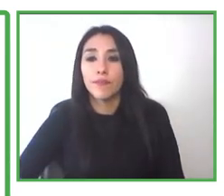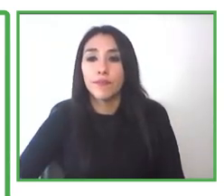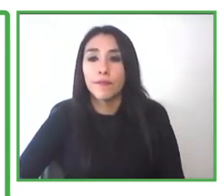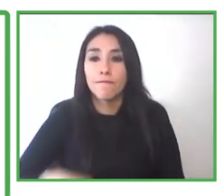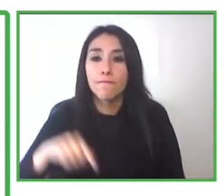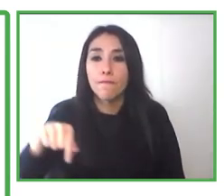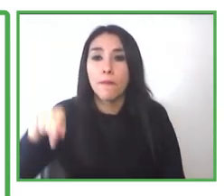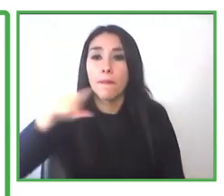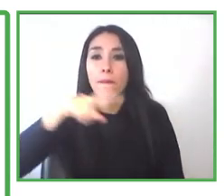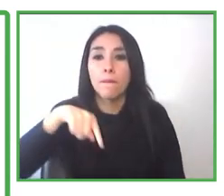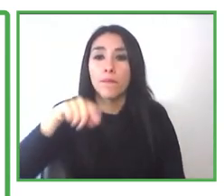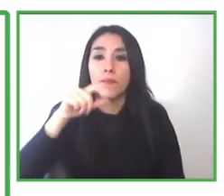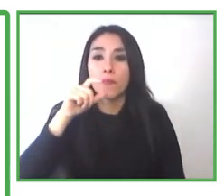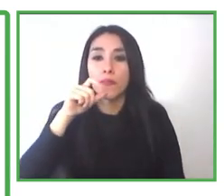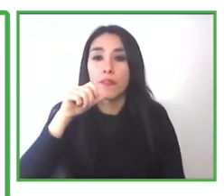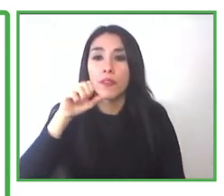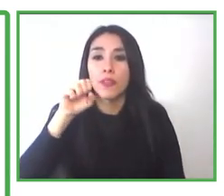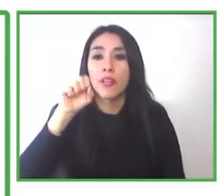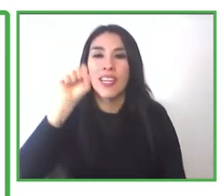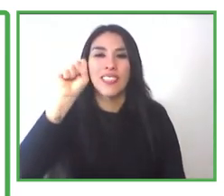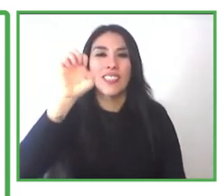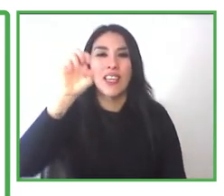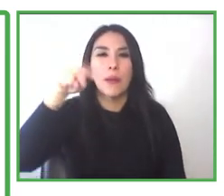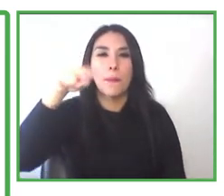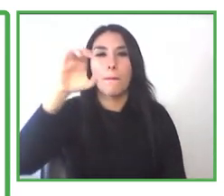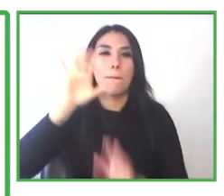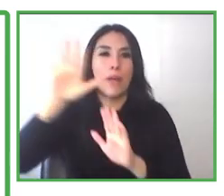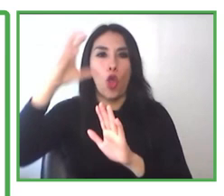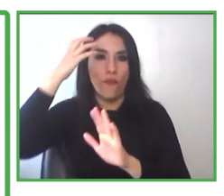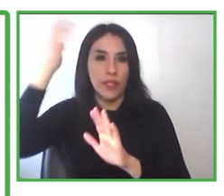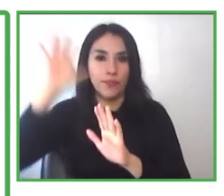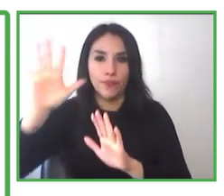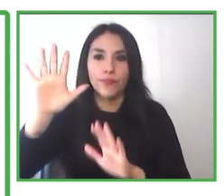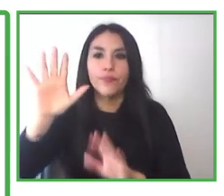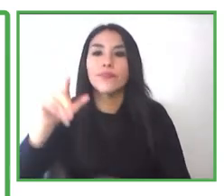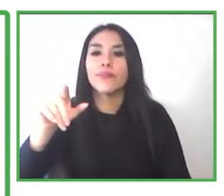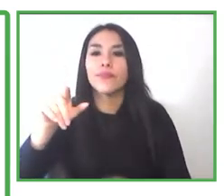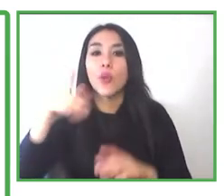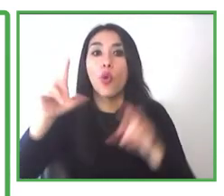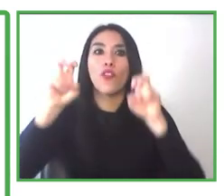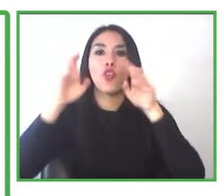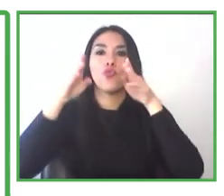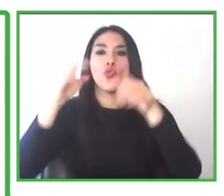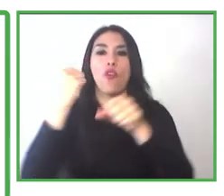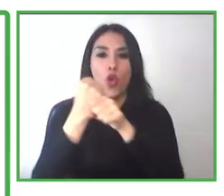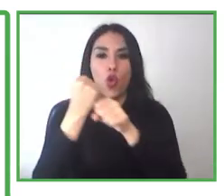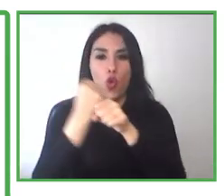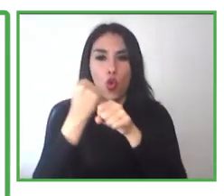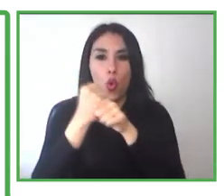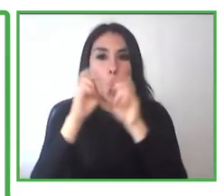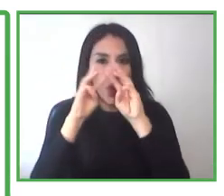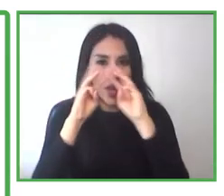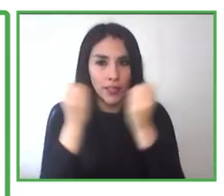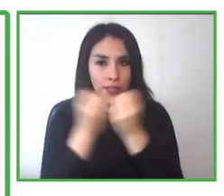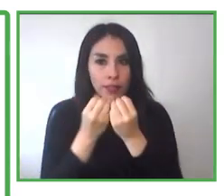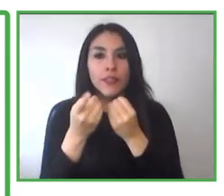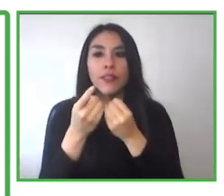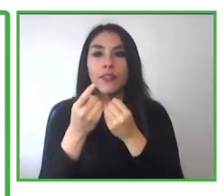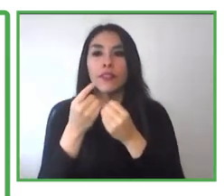receive funds also from the National Training and Employment Service, Sensei.